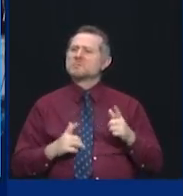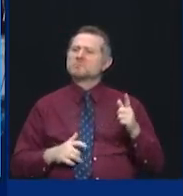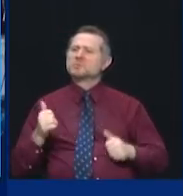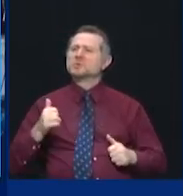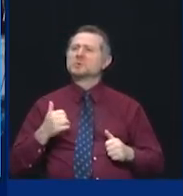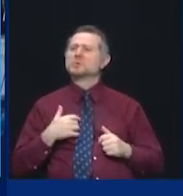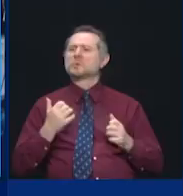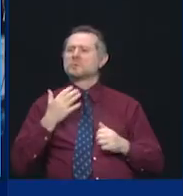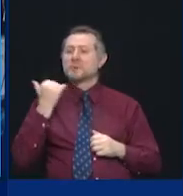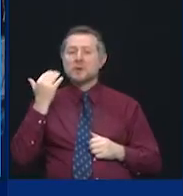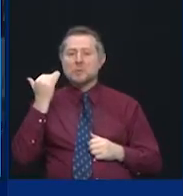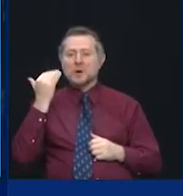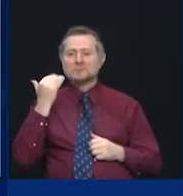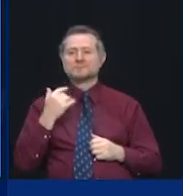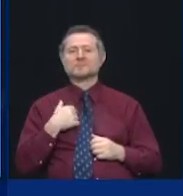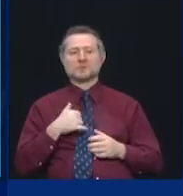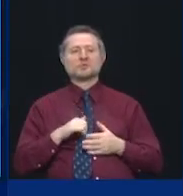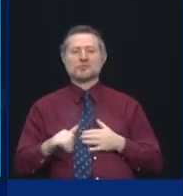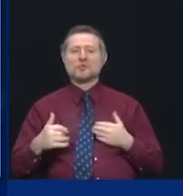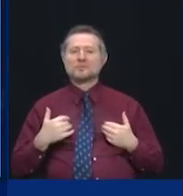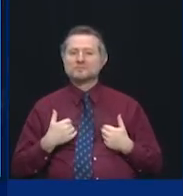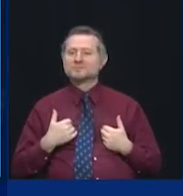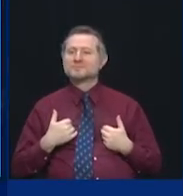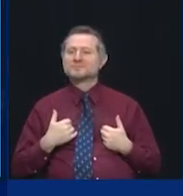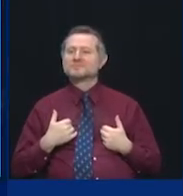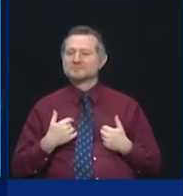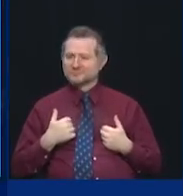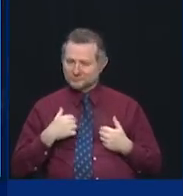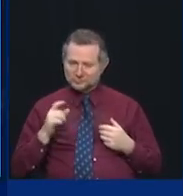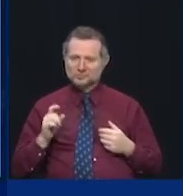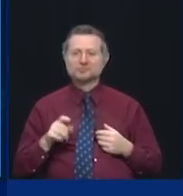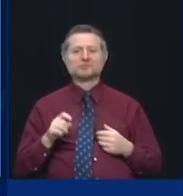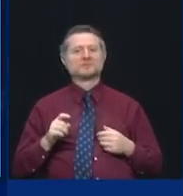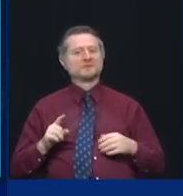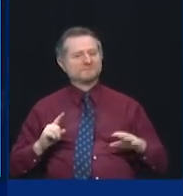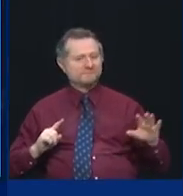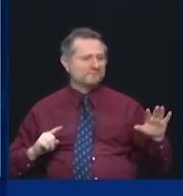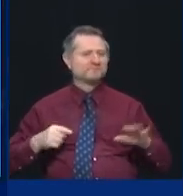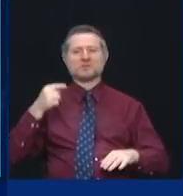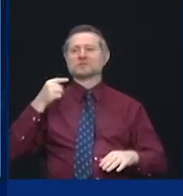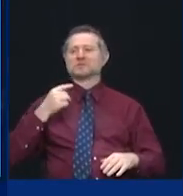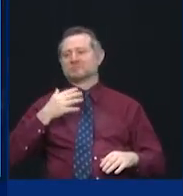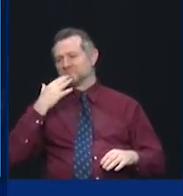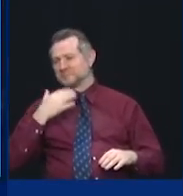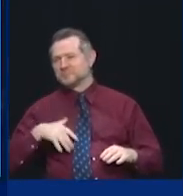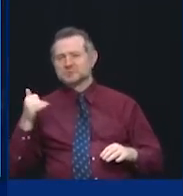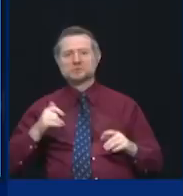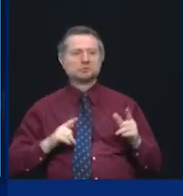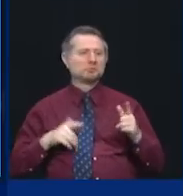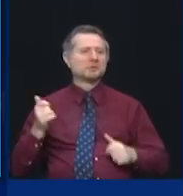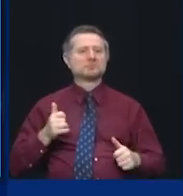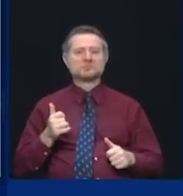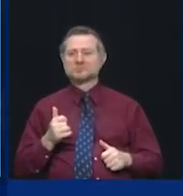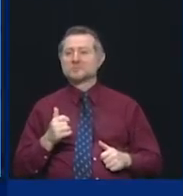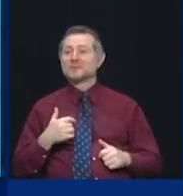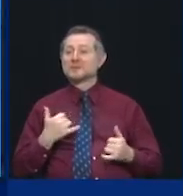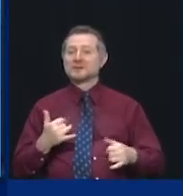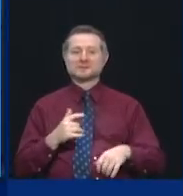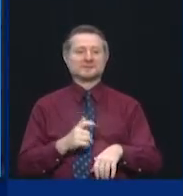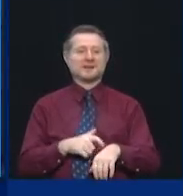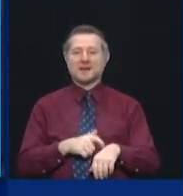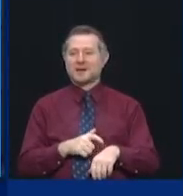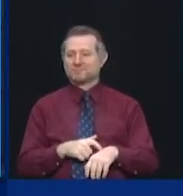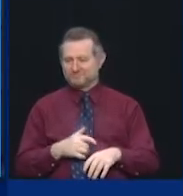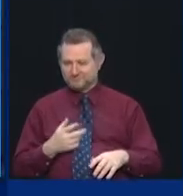And we should have the biggest and the best. And once again, it's time to generate our